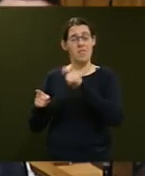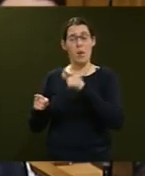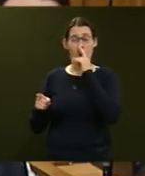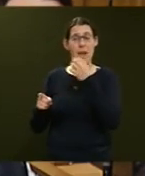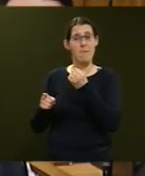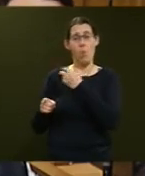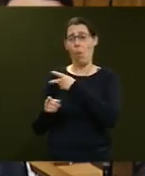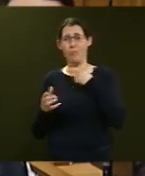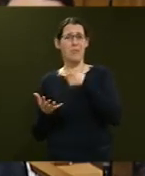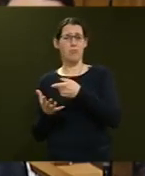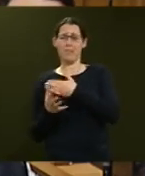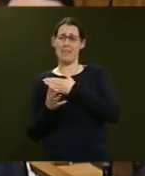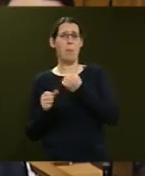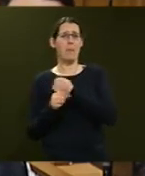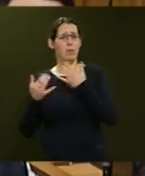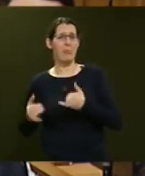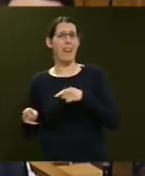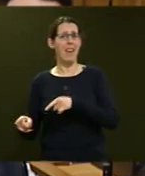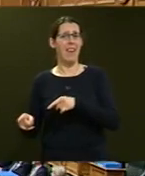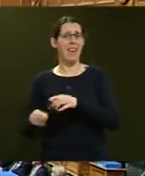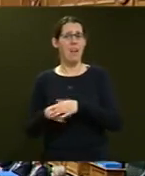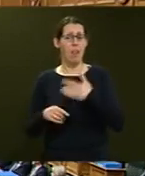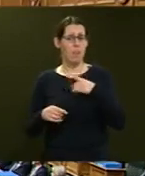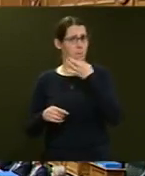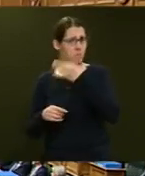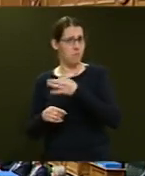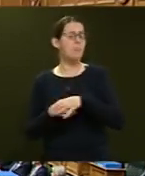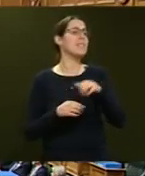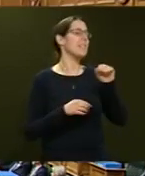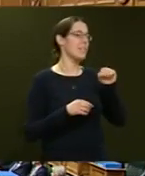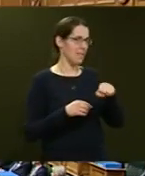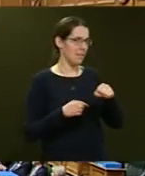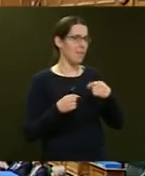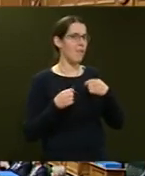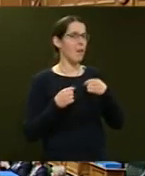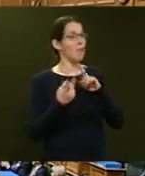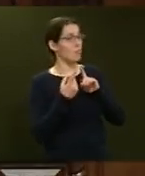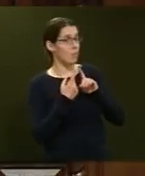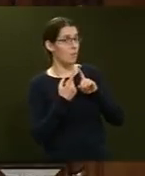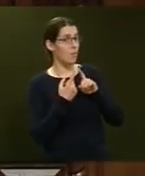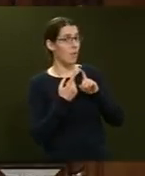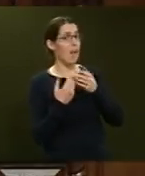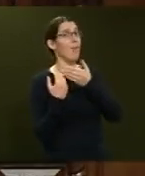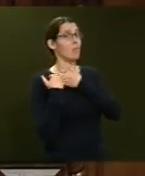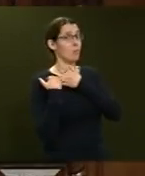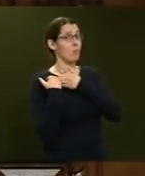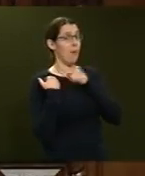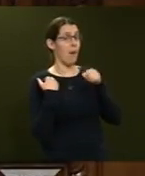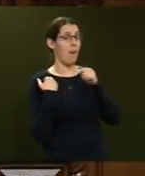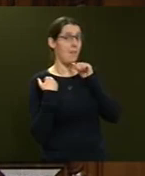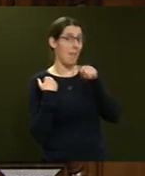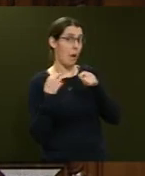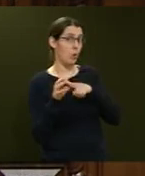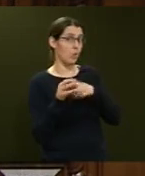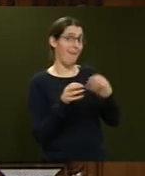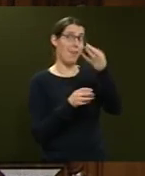to make their judgments on. That's why I put it before him. Yes, and the responsibility for… If that question was asked to